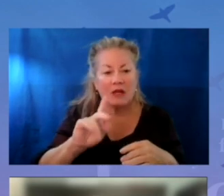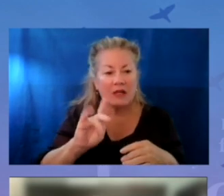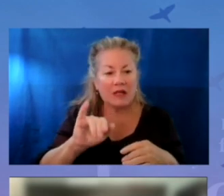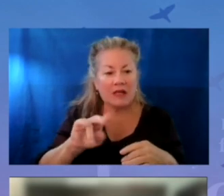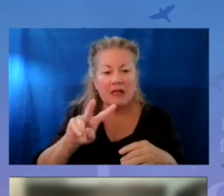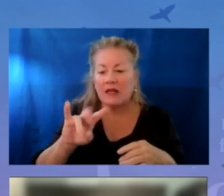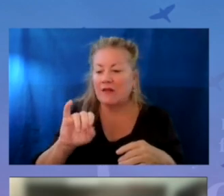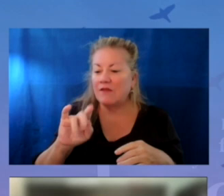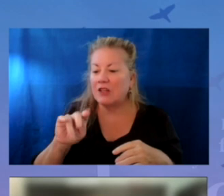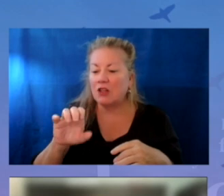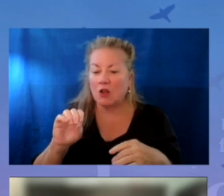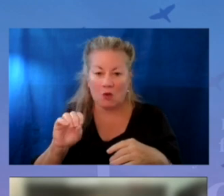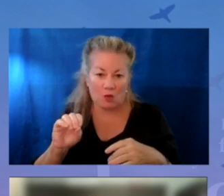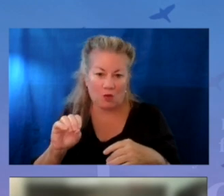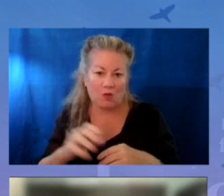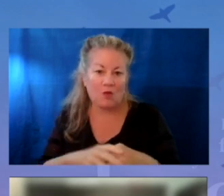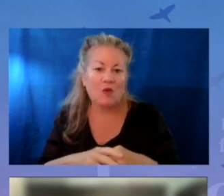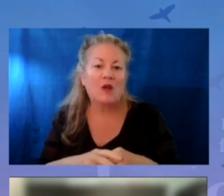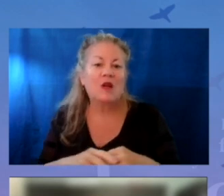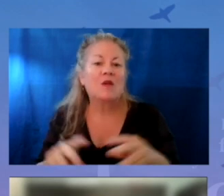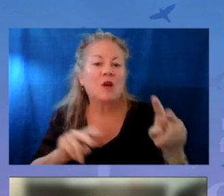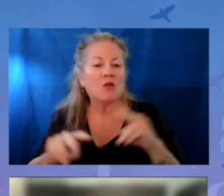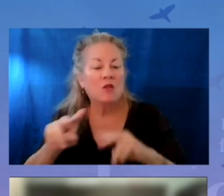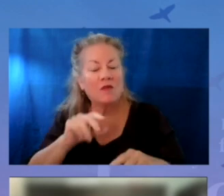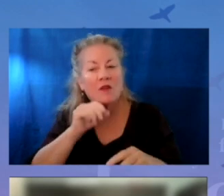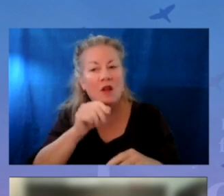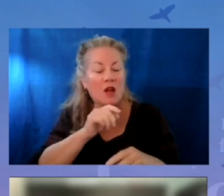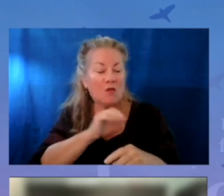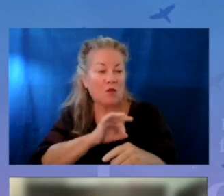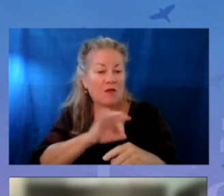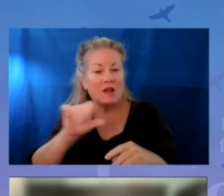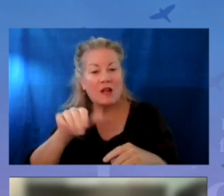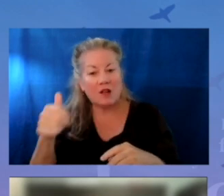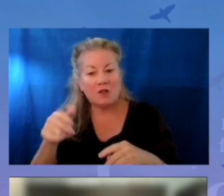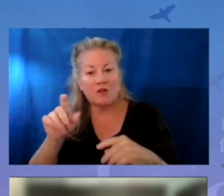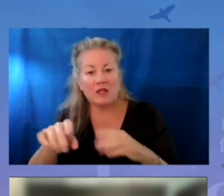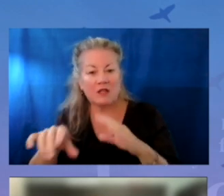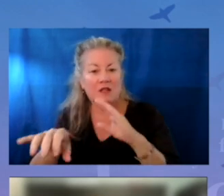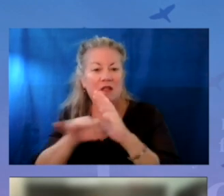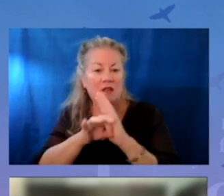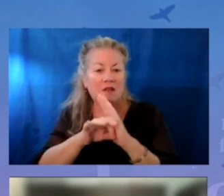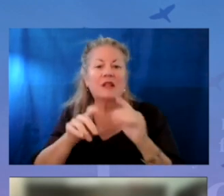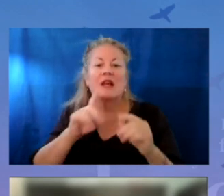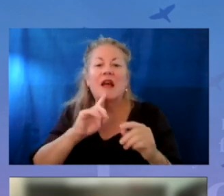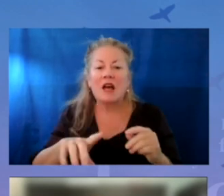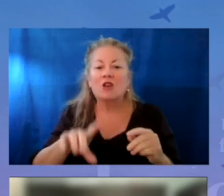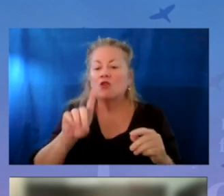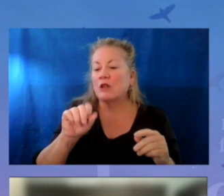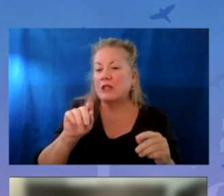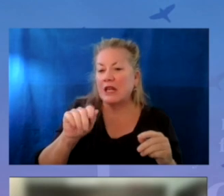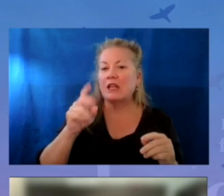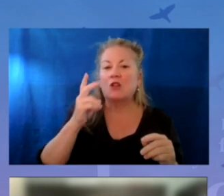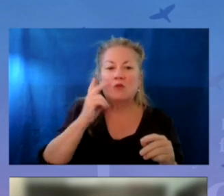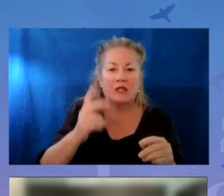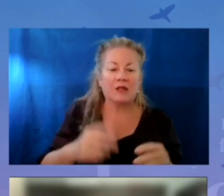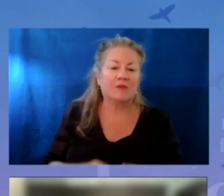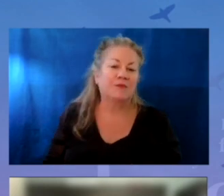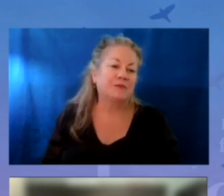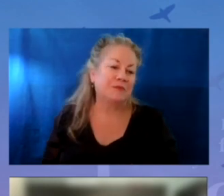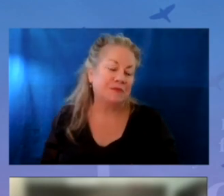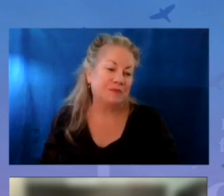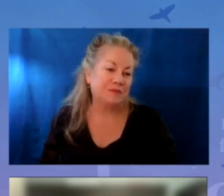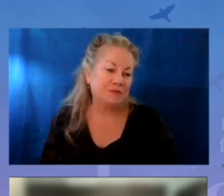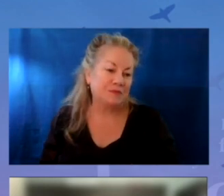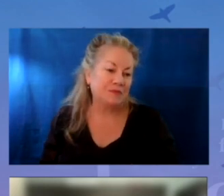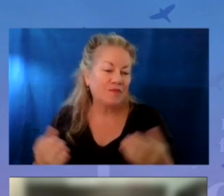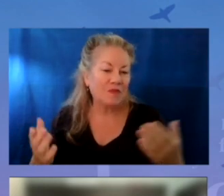We monitored data to connect nonprofits and others to the needs identified. That's that actionable data you see. The